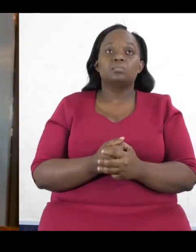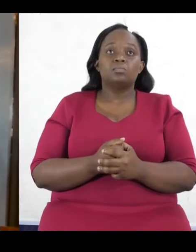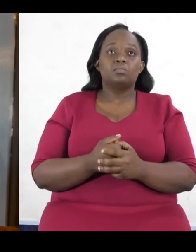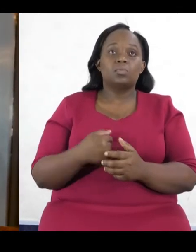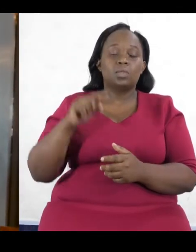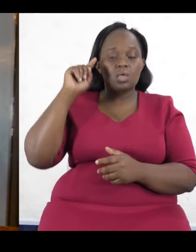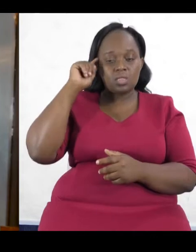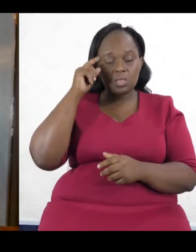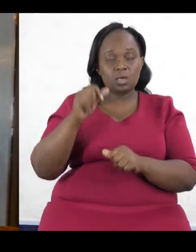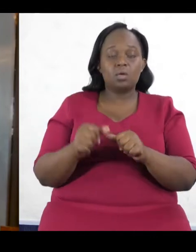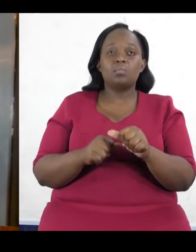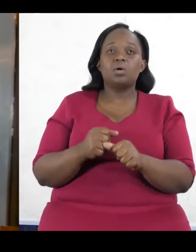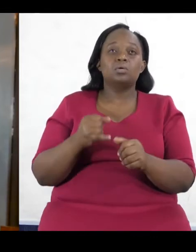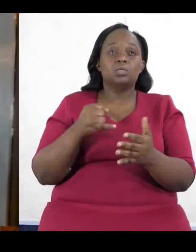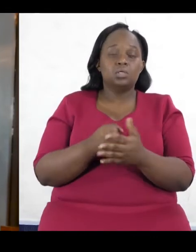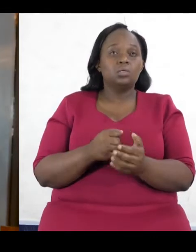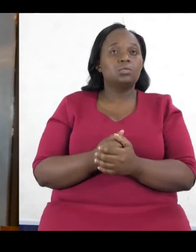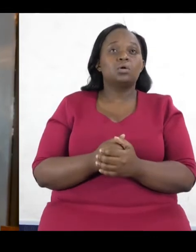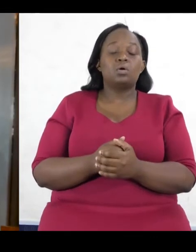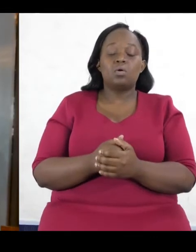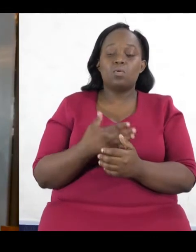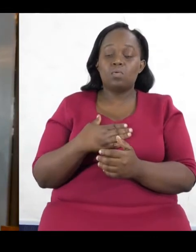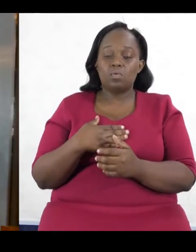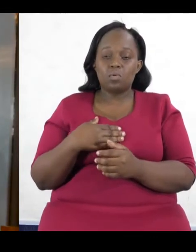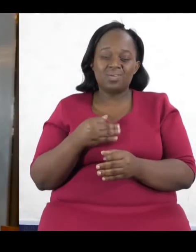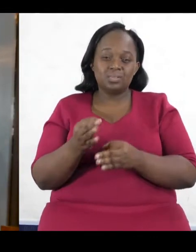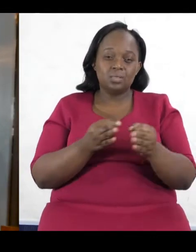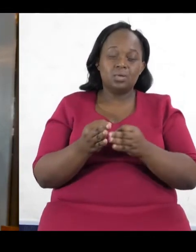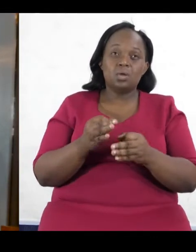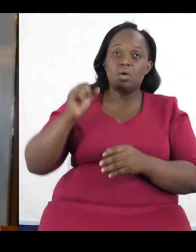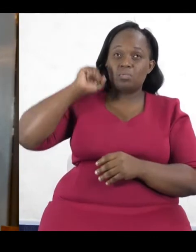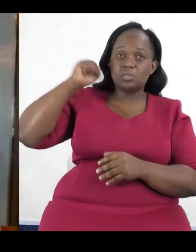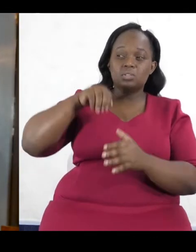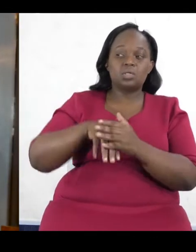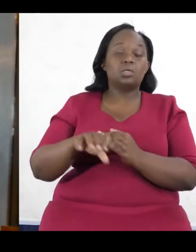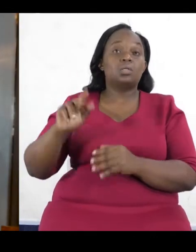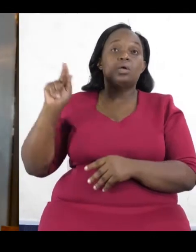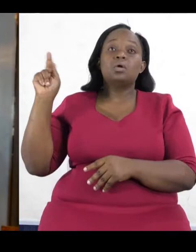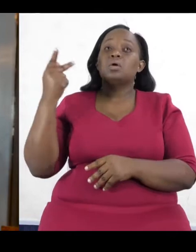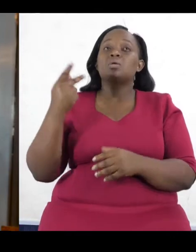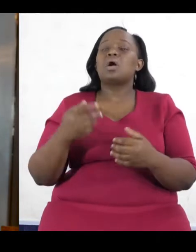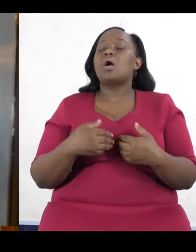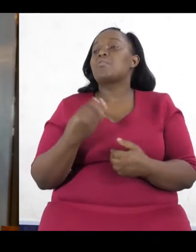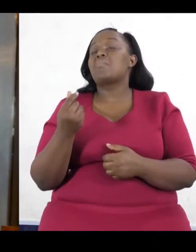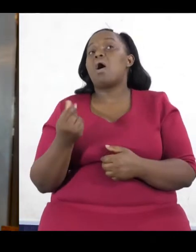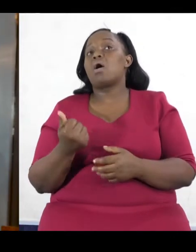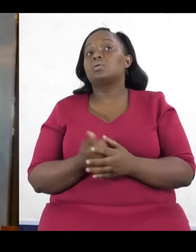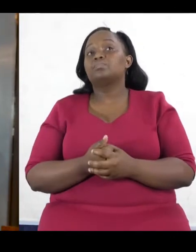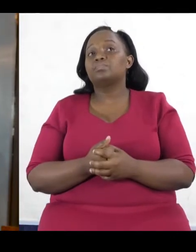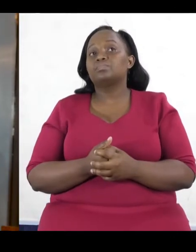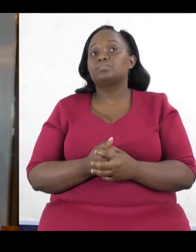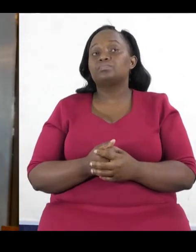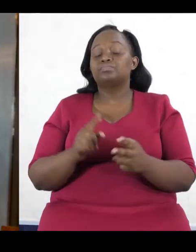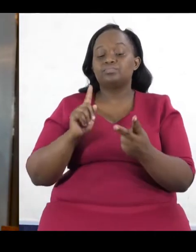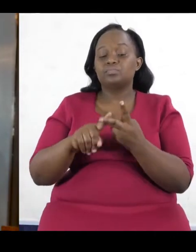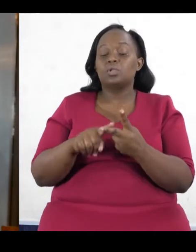just four things, politics in Kenya is a blend of money, strategy, speed, and